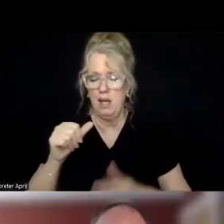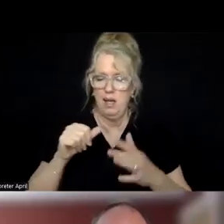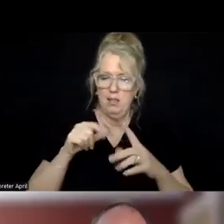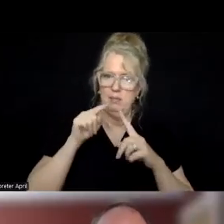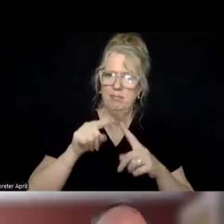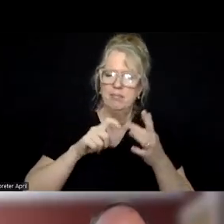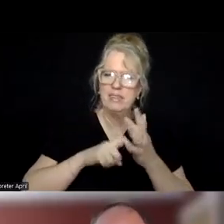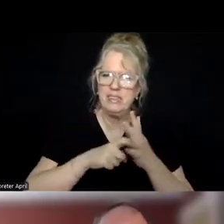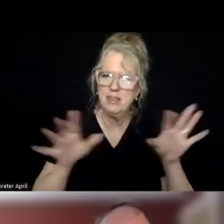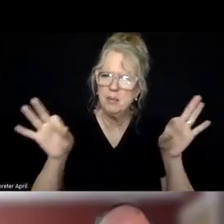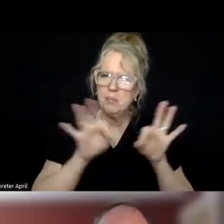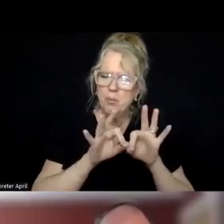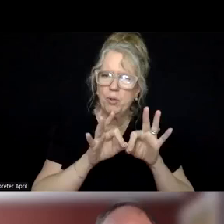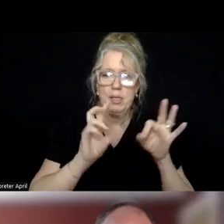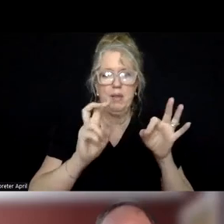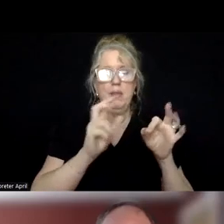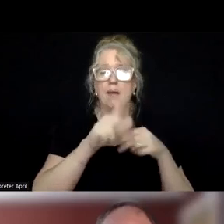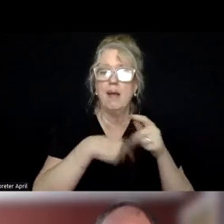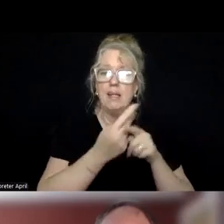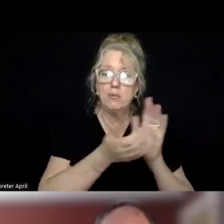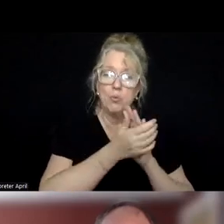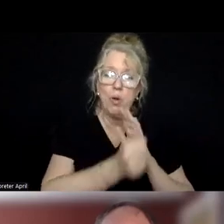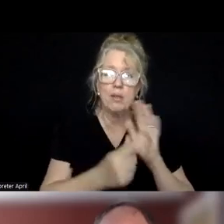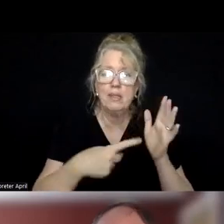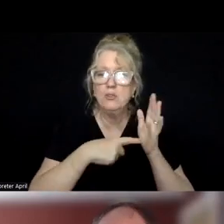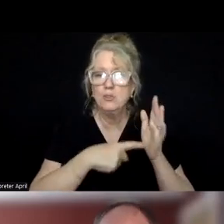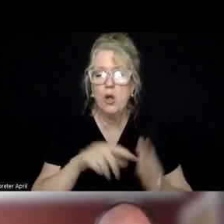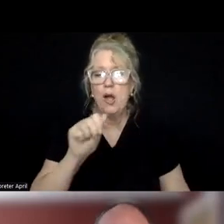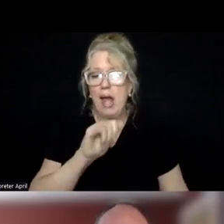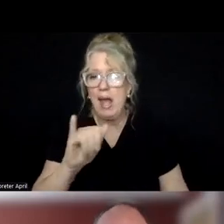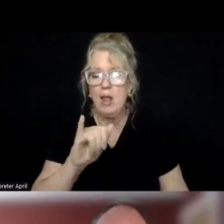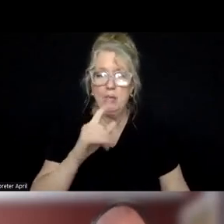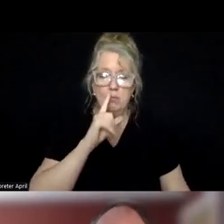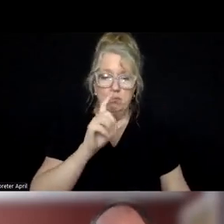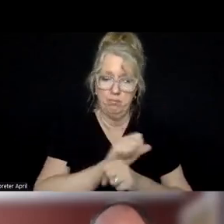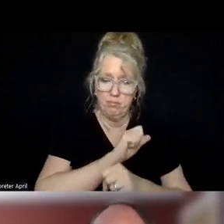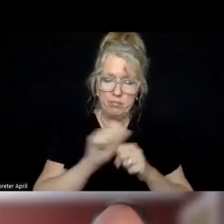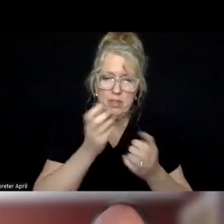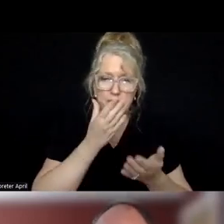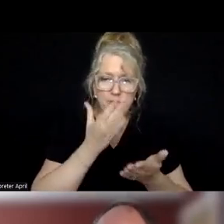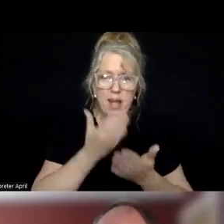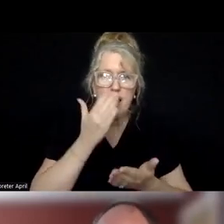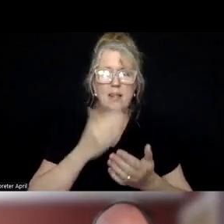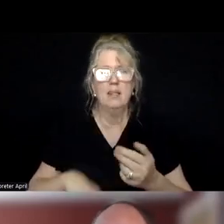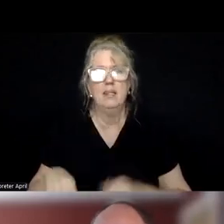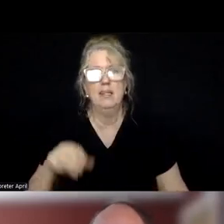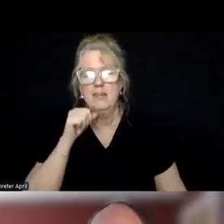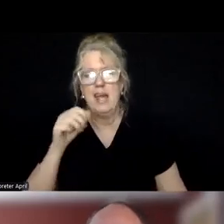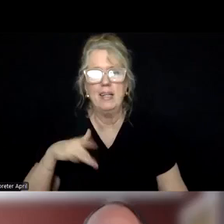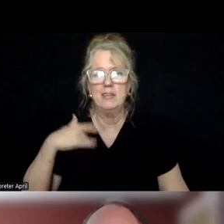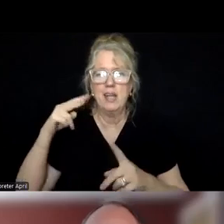in AI quality, things like demonstrating that AI is valid, that it's reliable, that it's not biased.